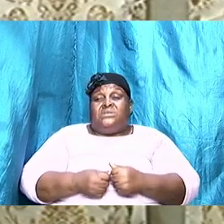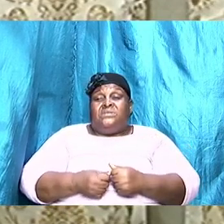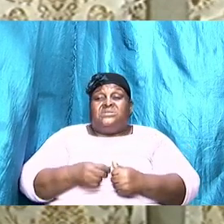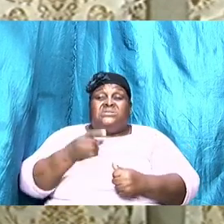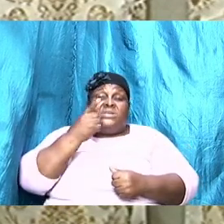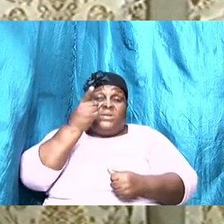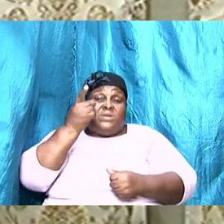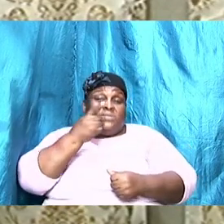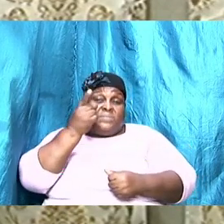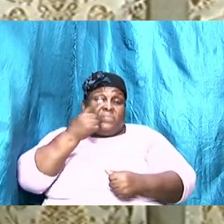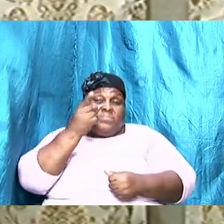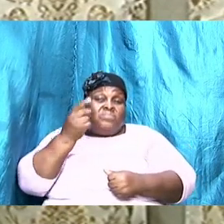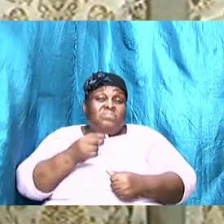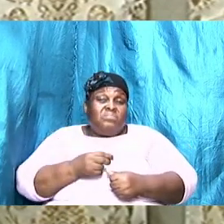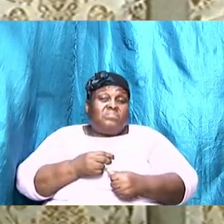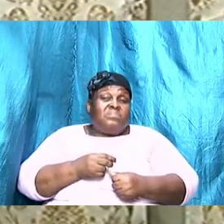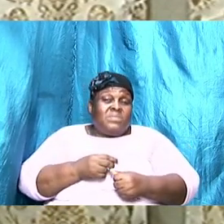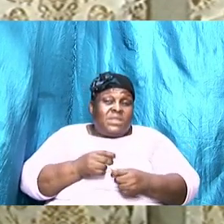she